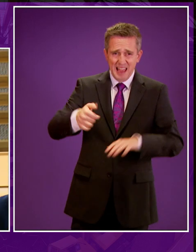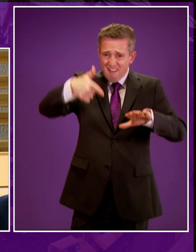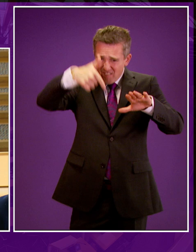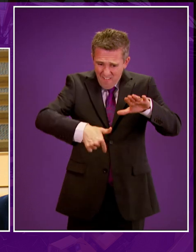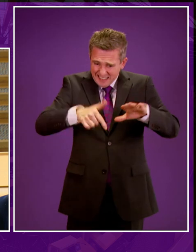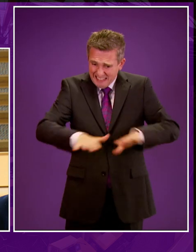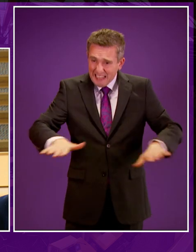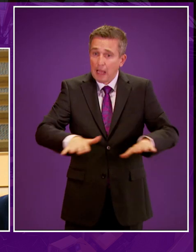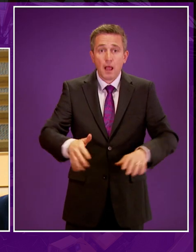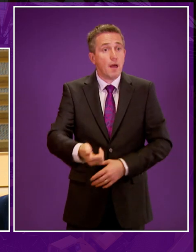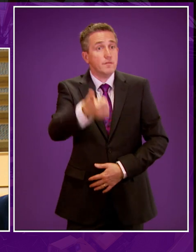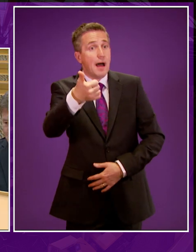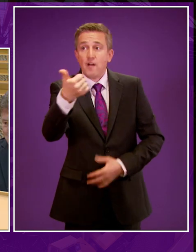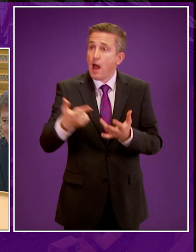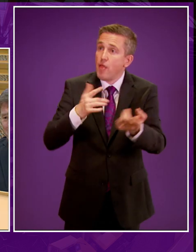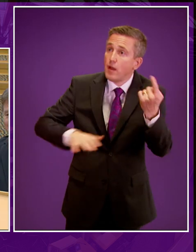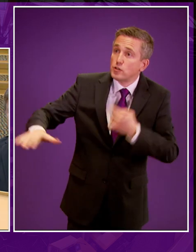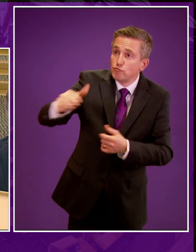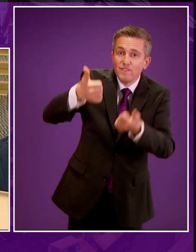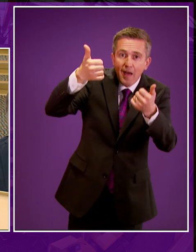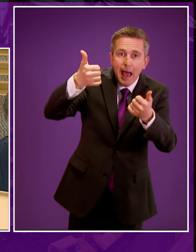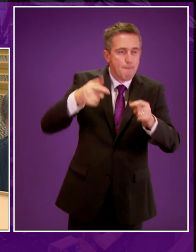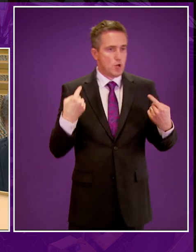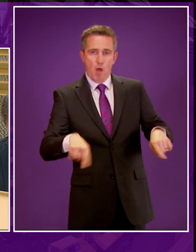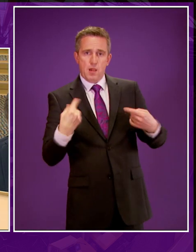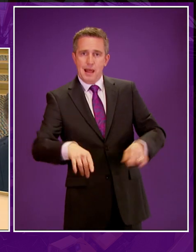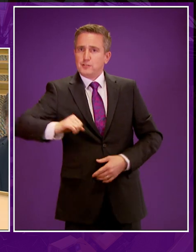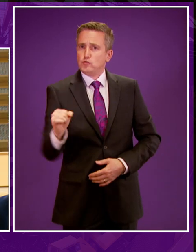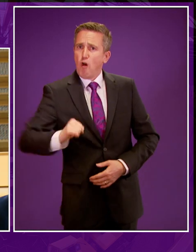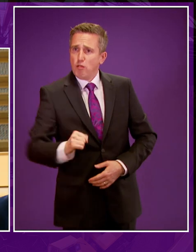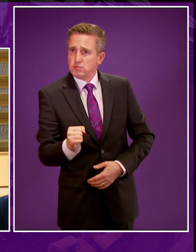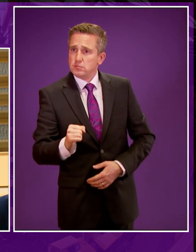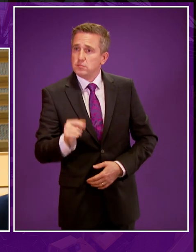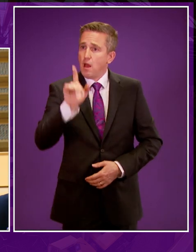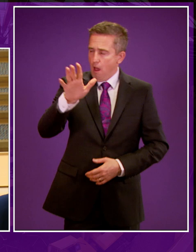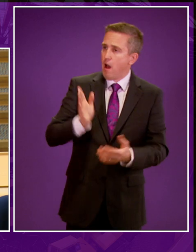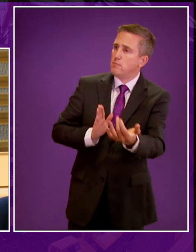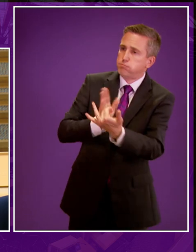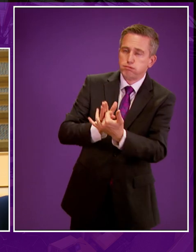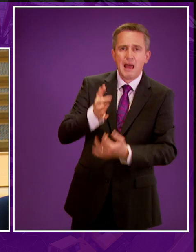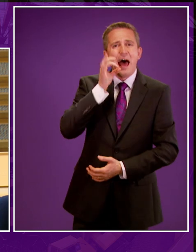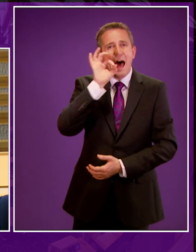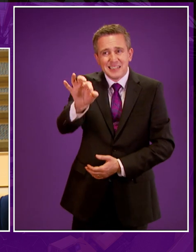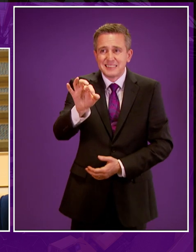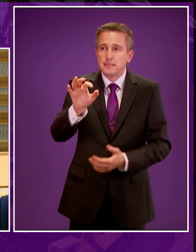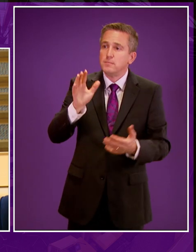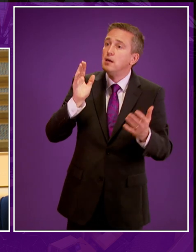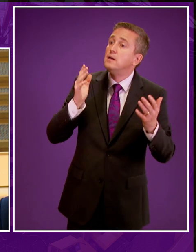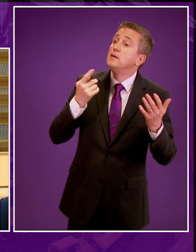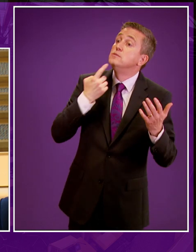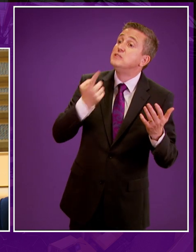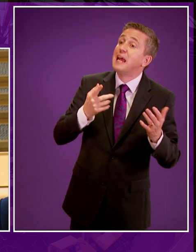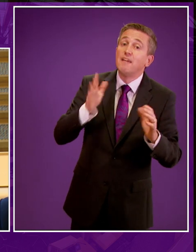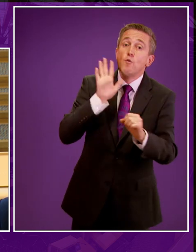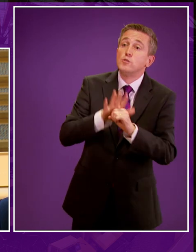is fine. In every other country in the world, fracking is fine. When I intervened on the Minister, I asked him to rule out fracking